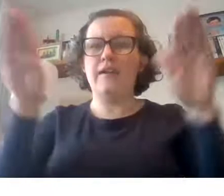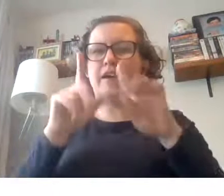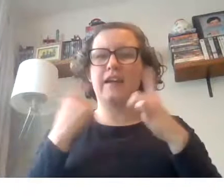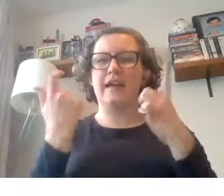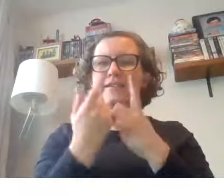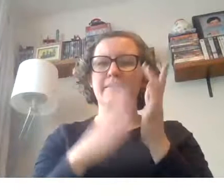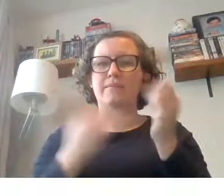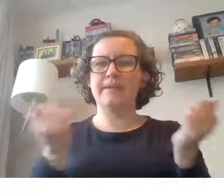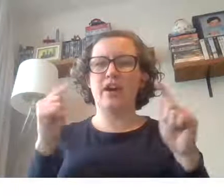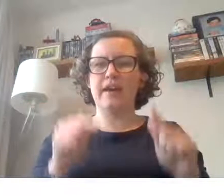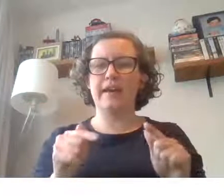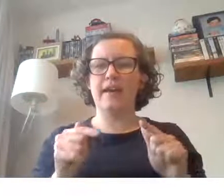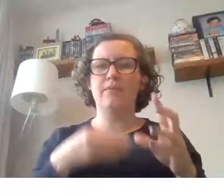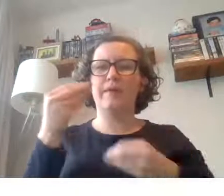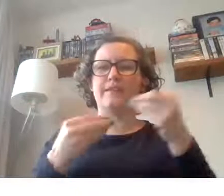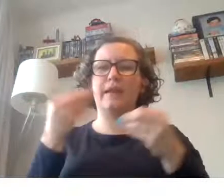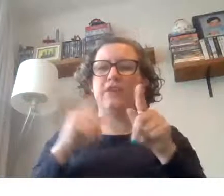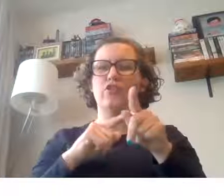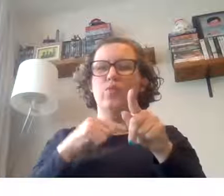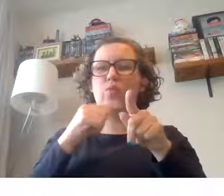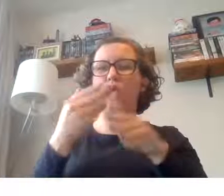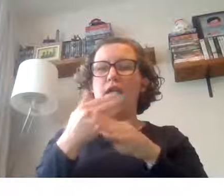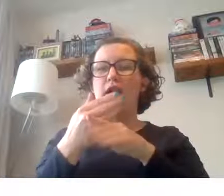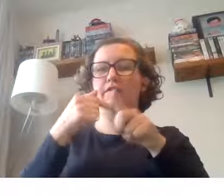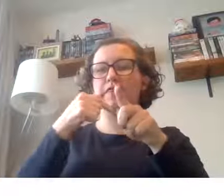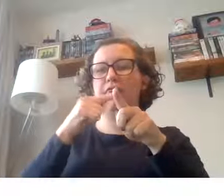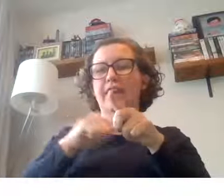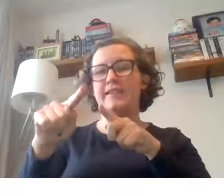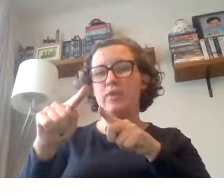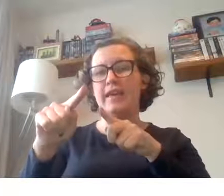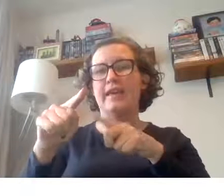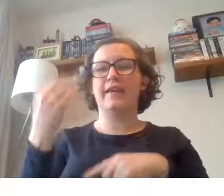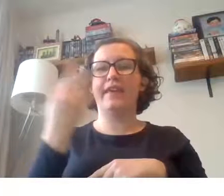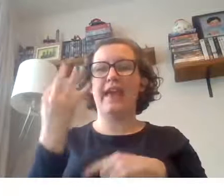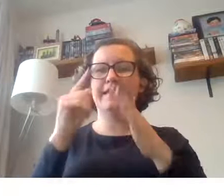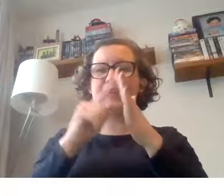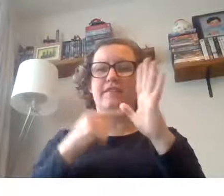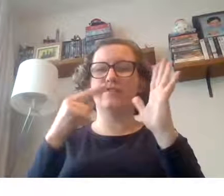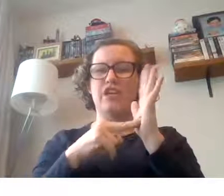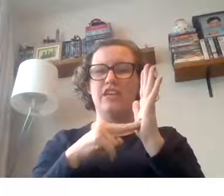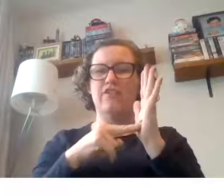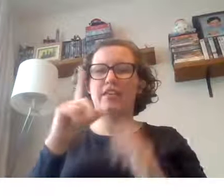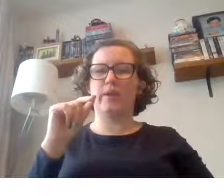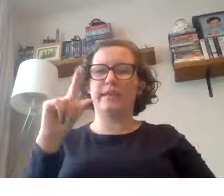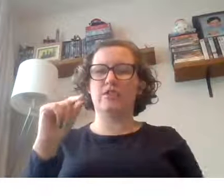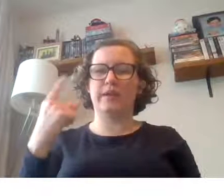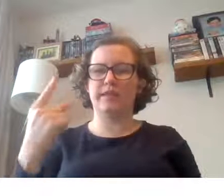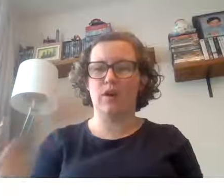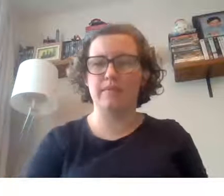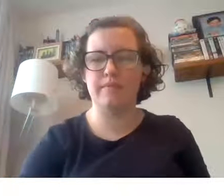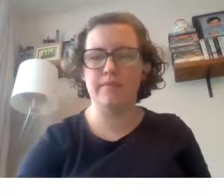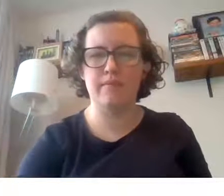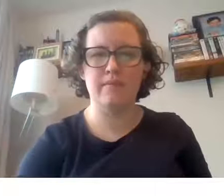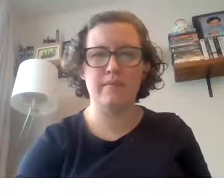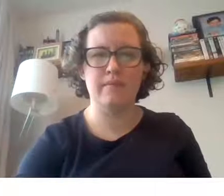hi fair class miss car here i'm going to explain your work for this week the 18th of january 2021